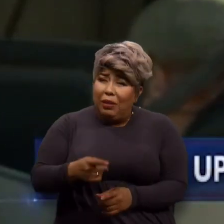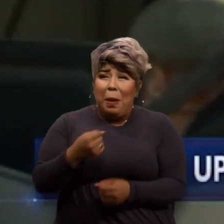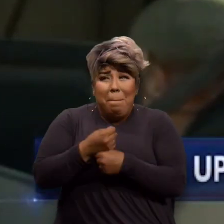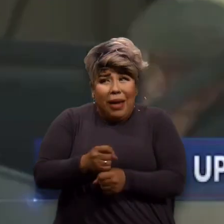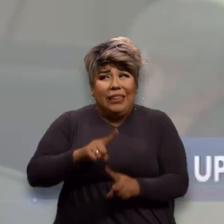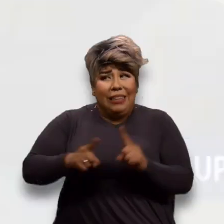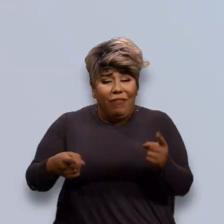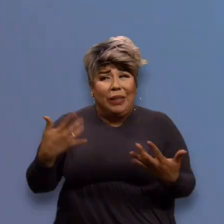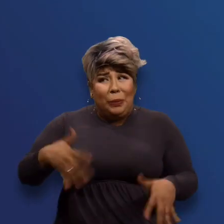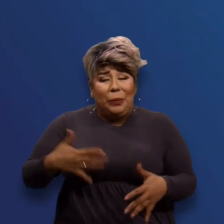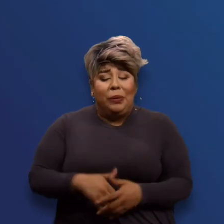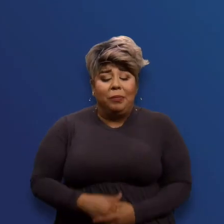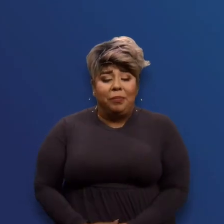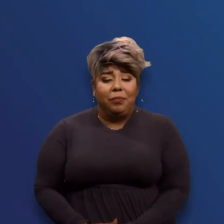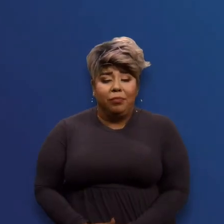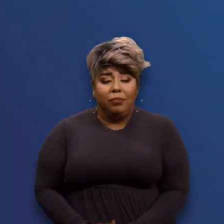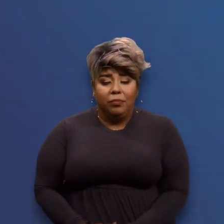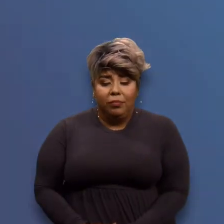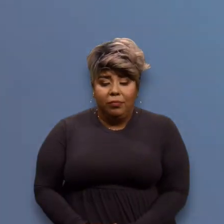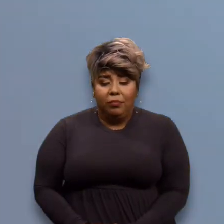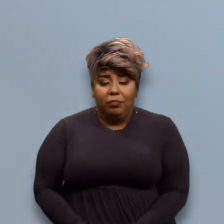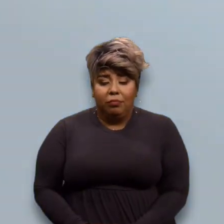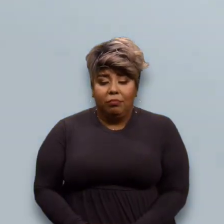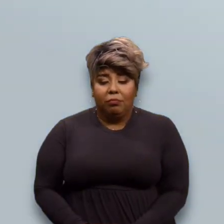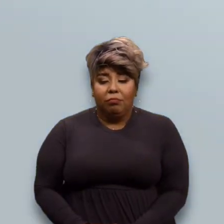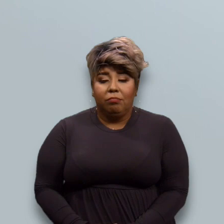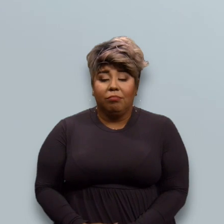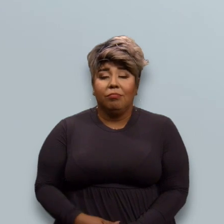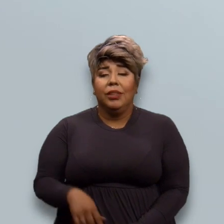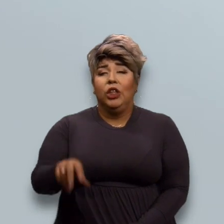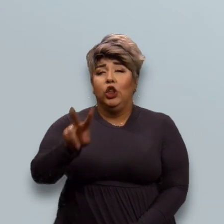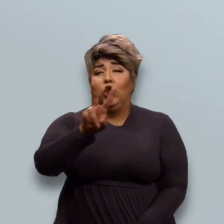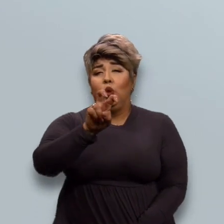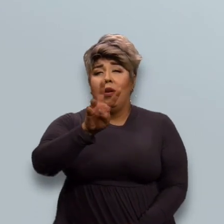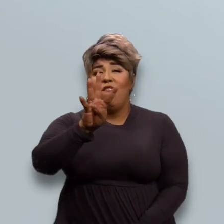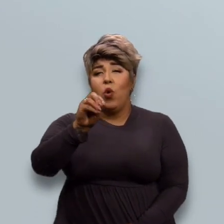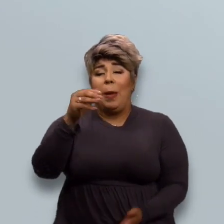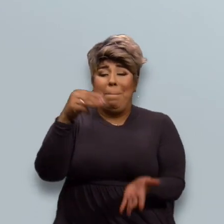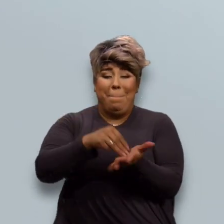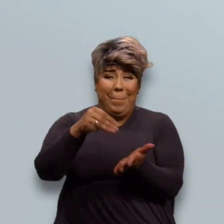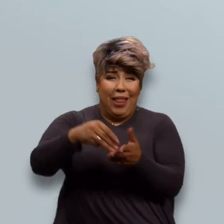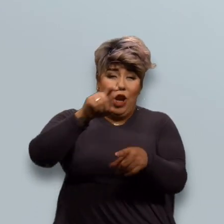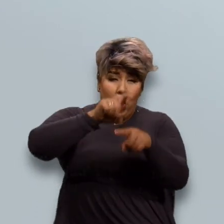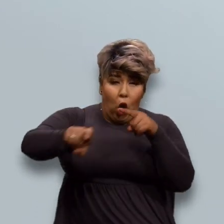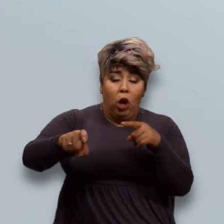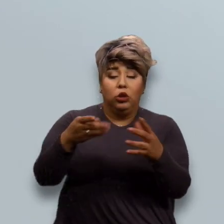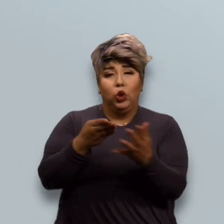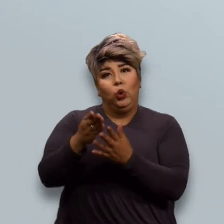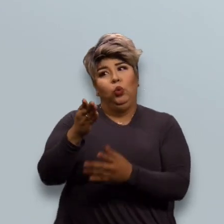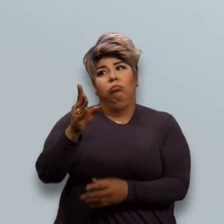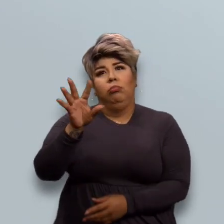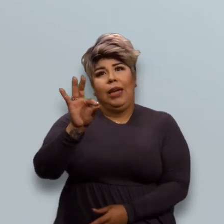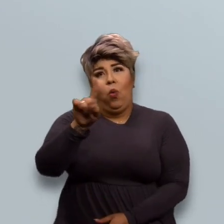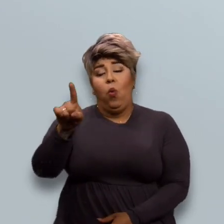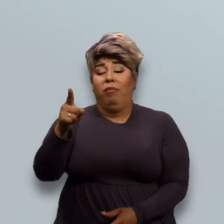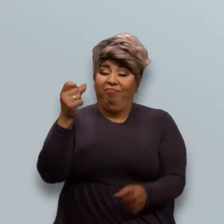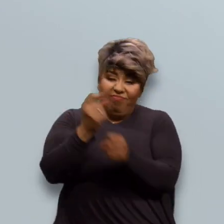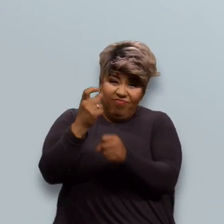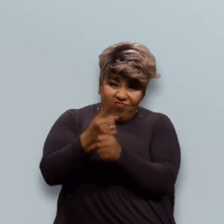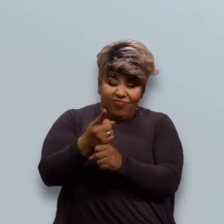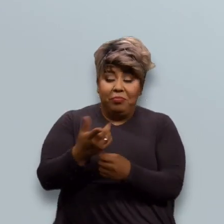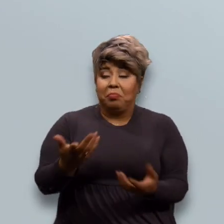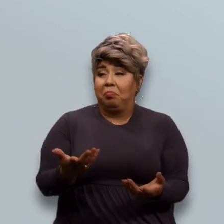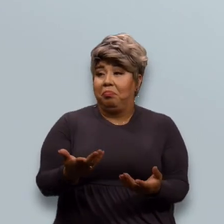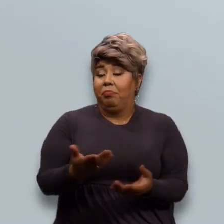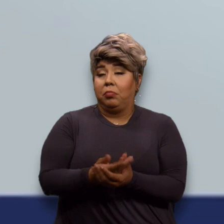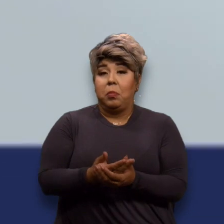responding to an emergency. An estimated 240 million calls are made to 911 in the US each year. You